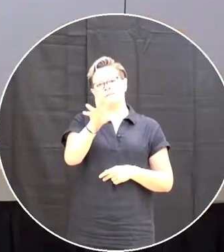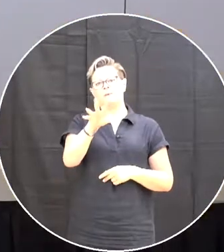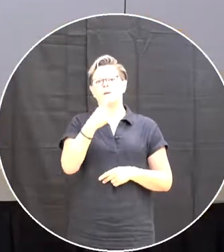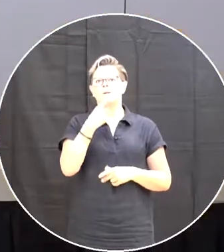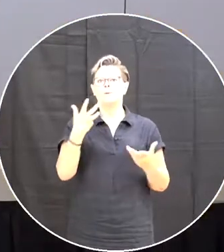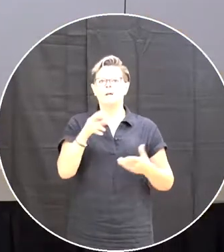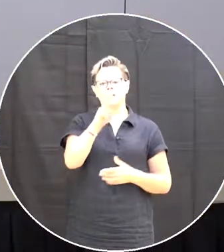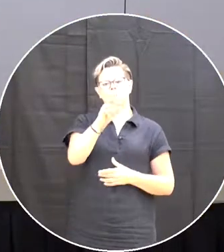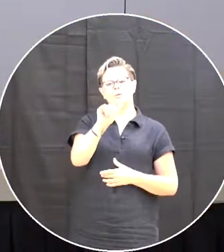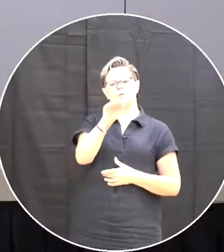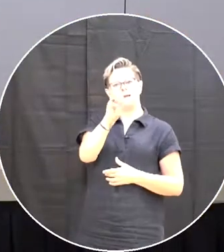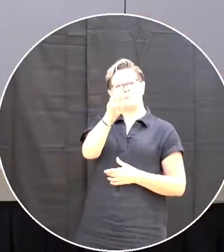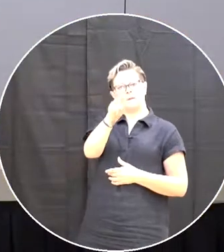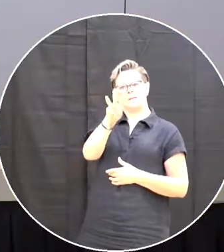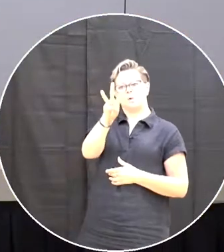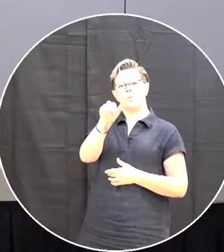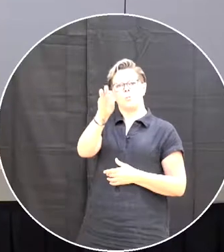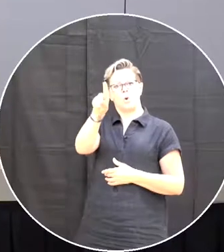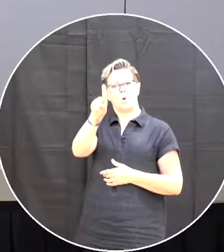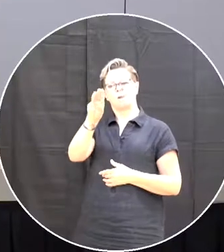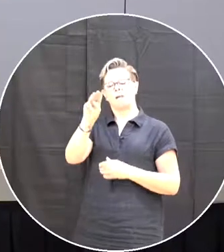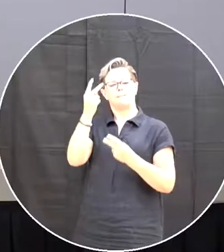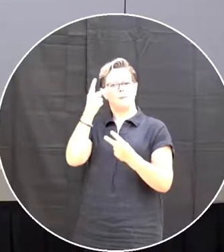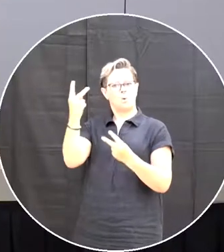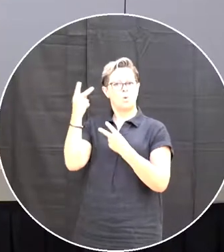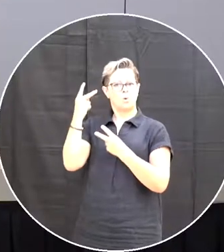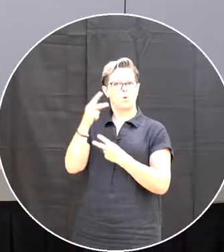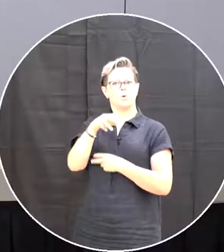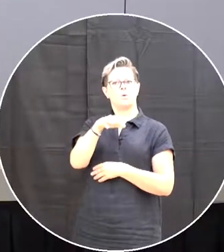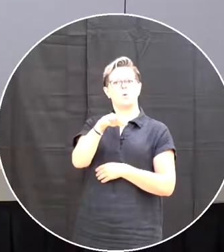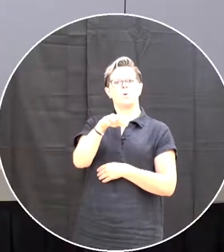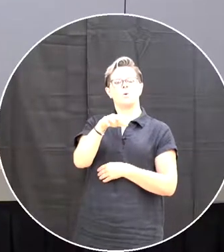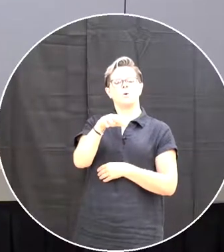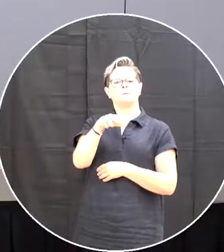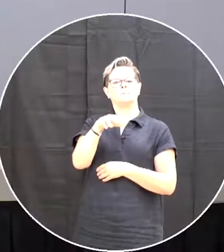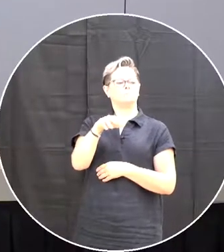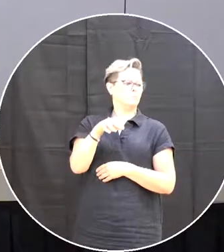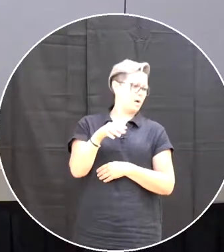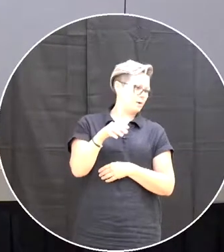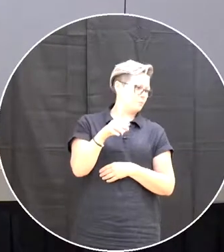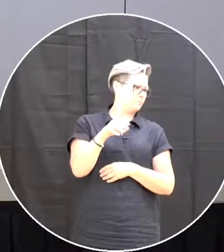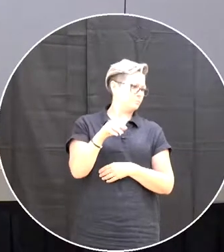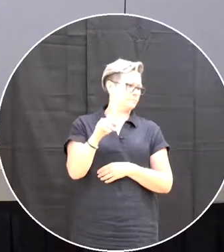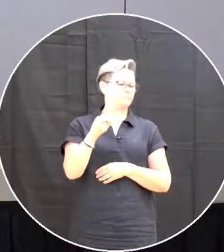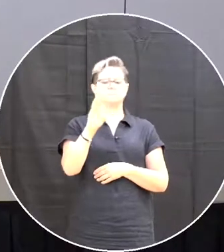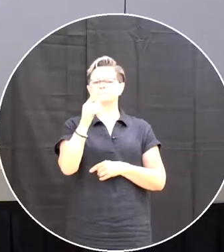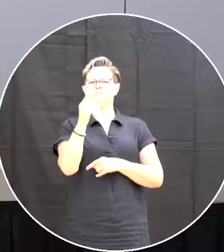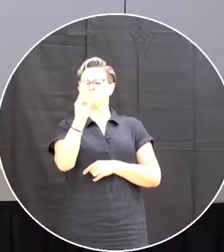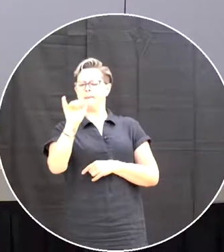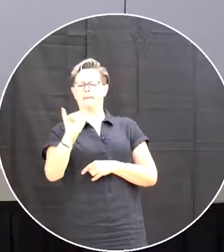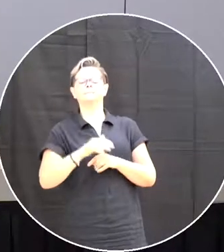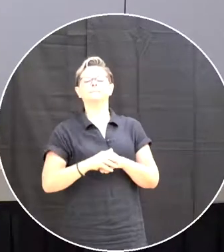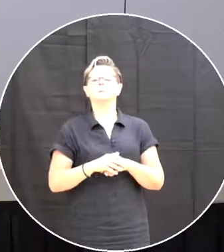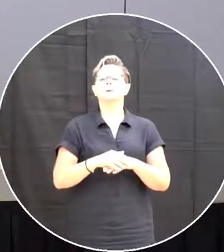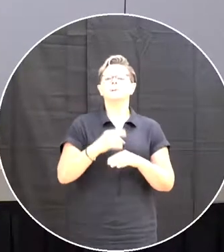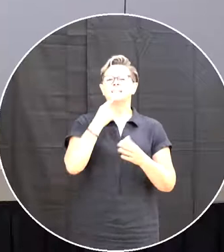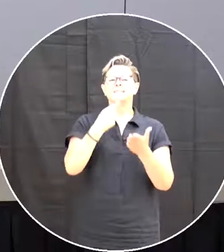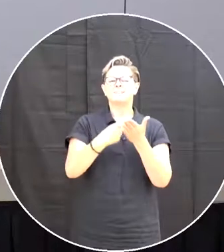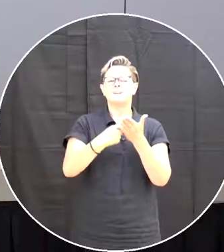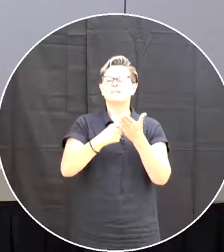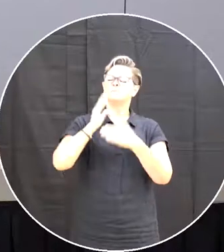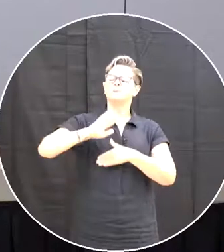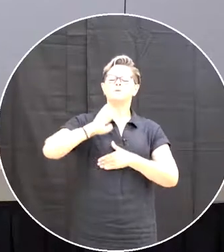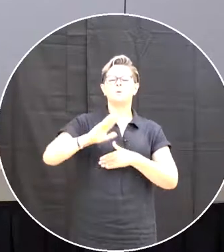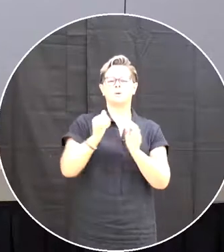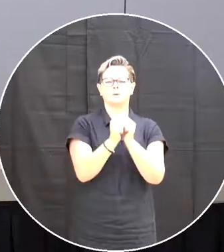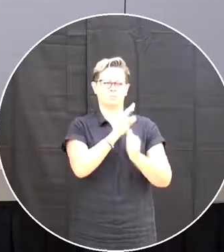raymond ward memorial school in norman bay 7.5 and 7.6 have been discussed earlier with the board so